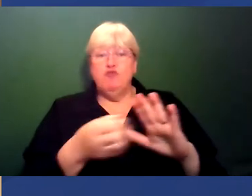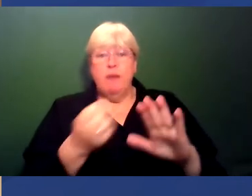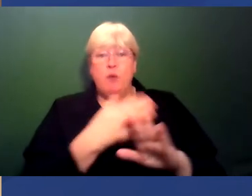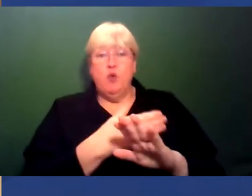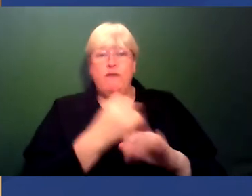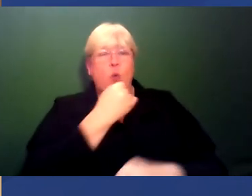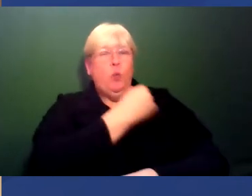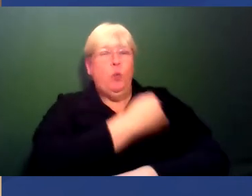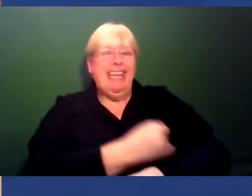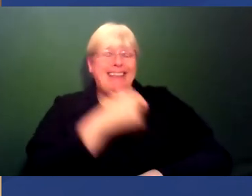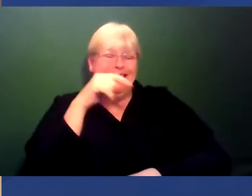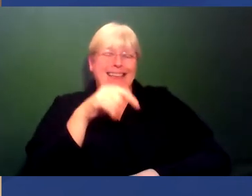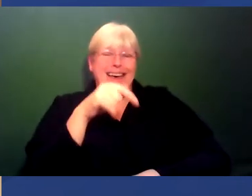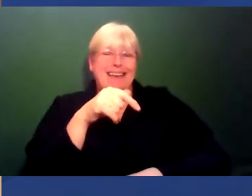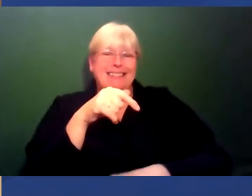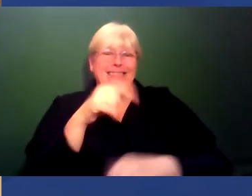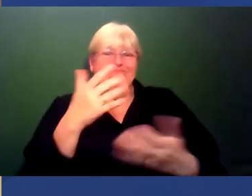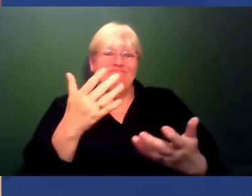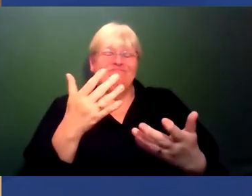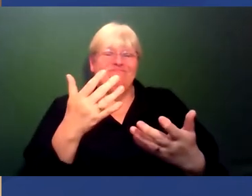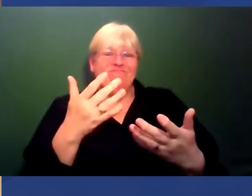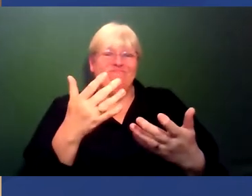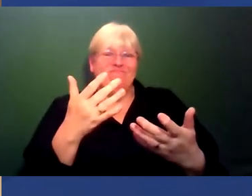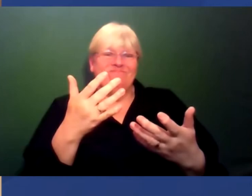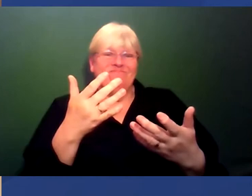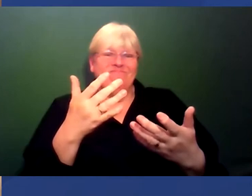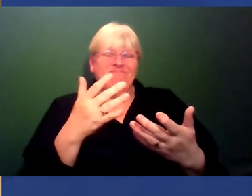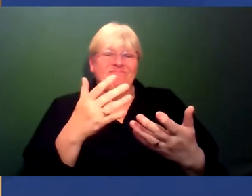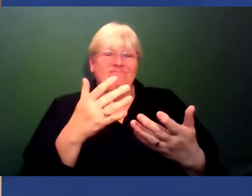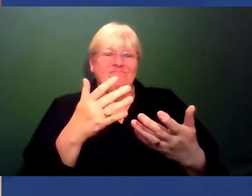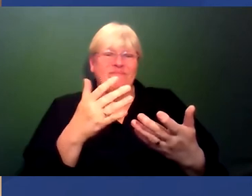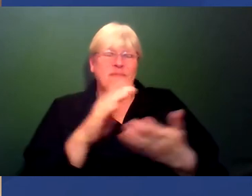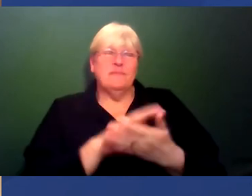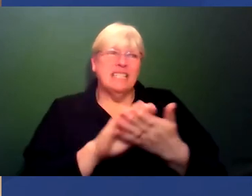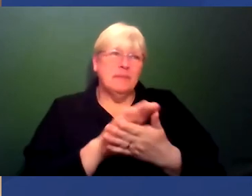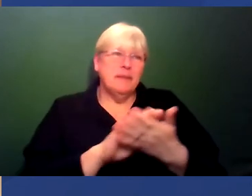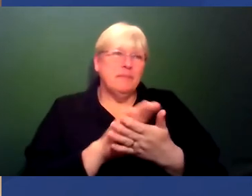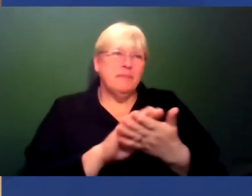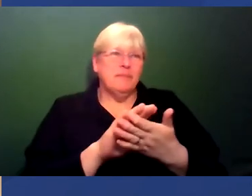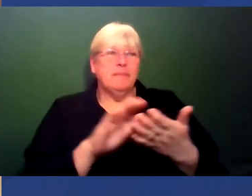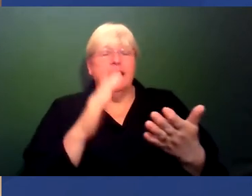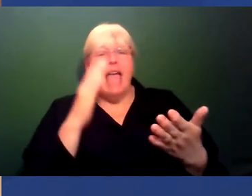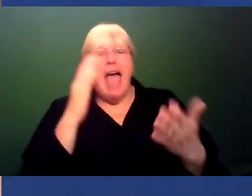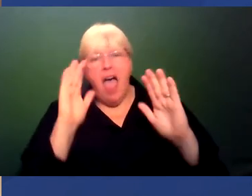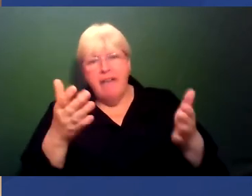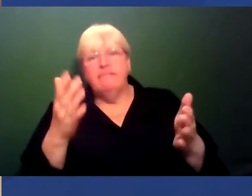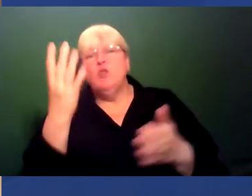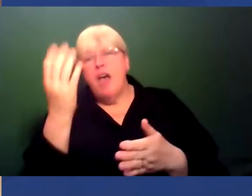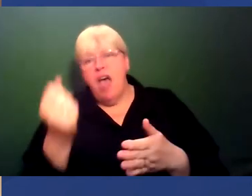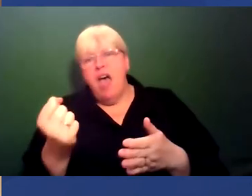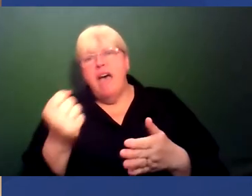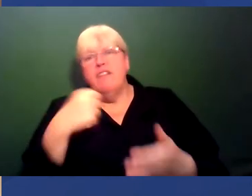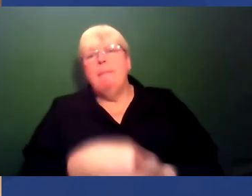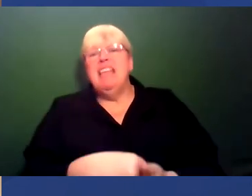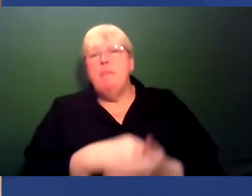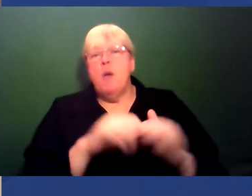that, shall we say. They've removed it almost as a requirement for funding. So there was a movement towards the fact that you needed to have some sort of minimum standards